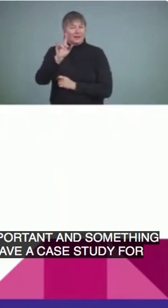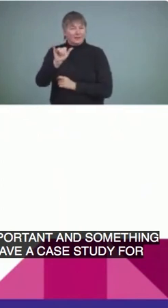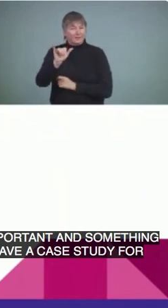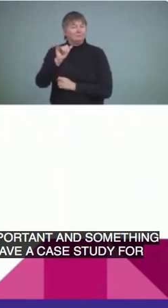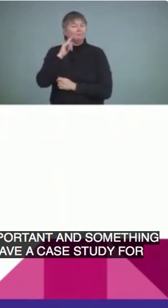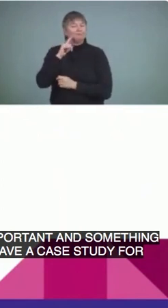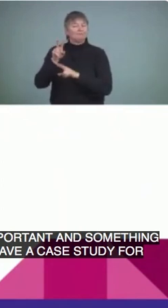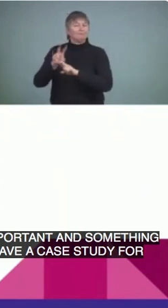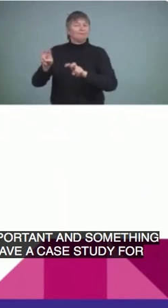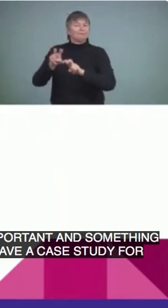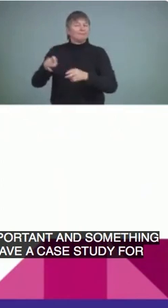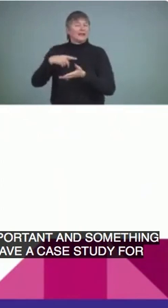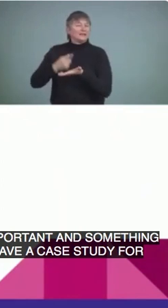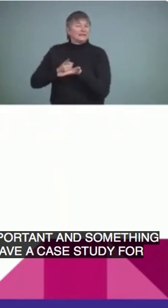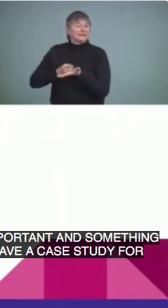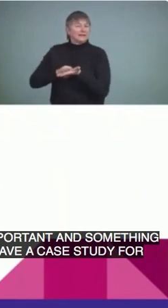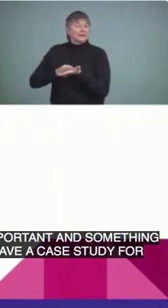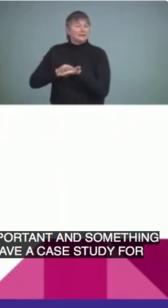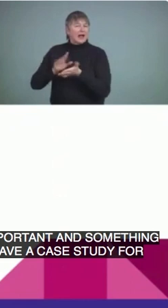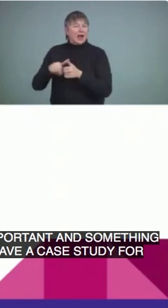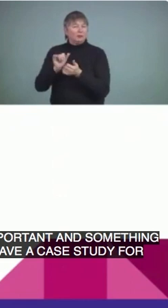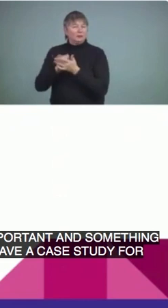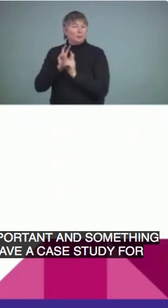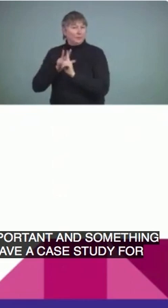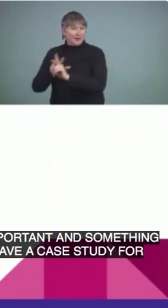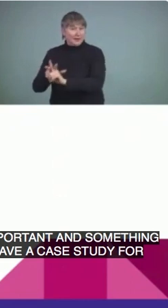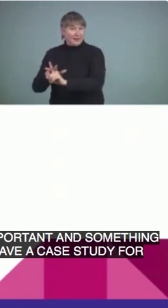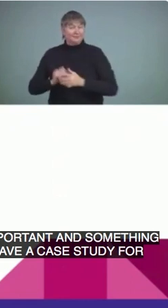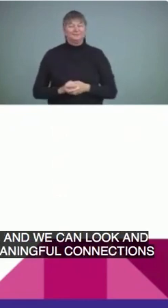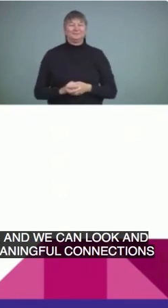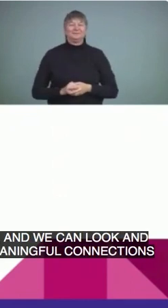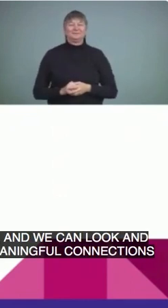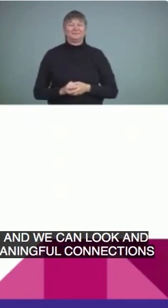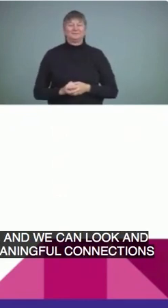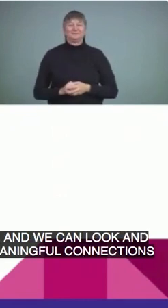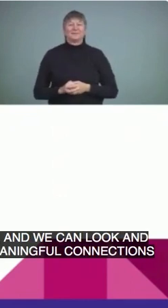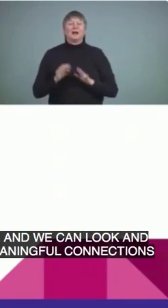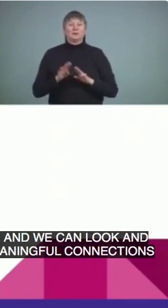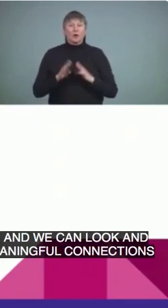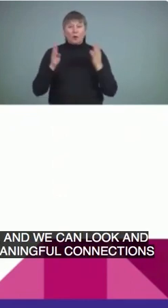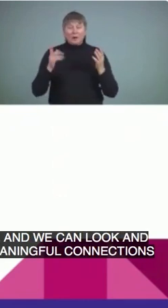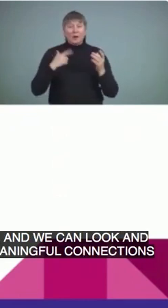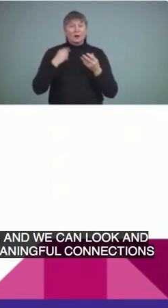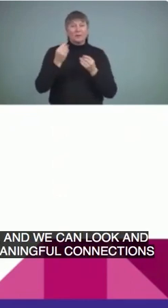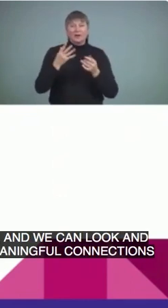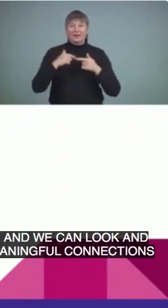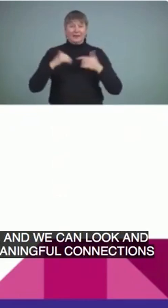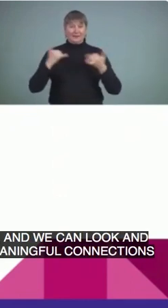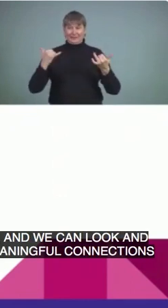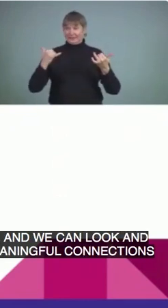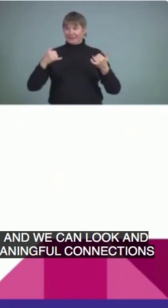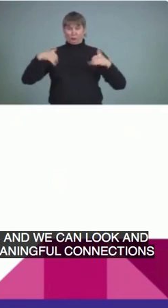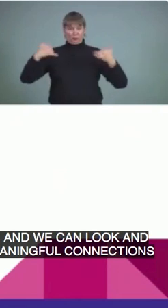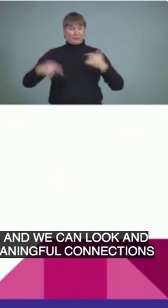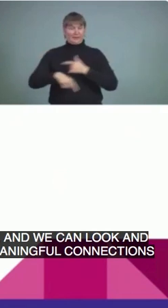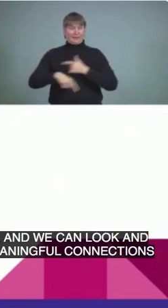how we can make some of those meaningful connections in our practice. So I just want to say first that the intention of this PLC is